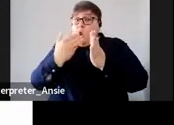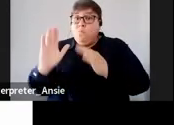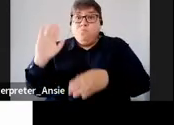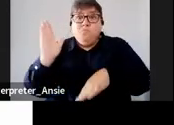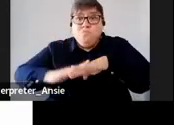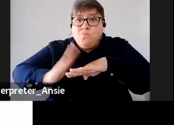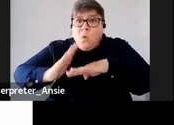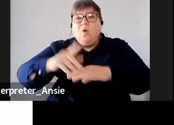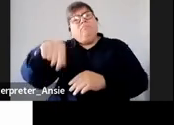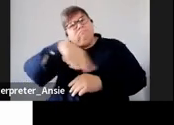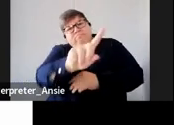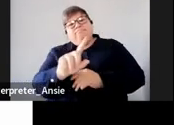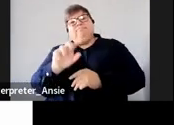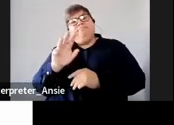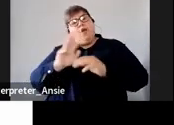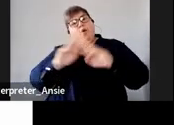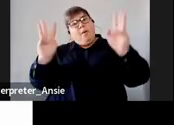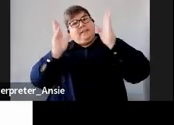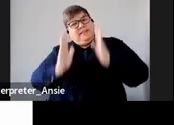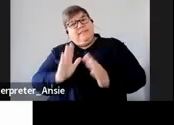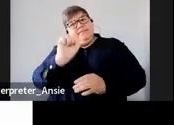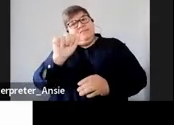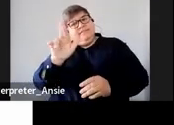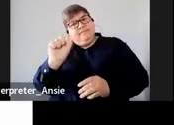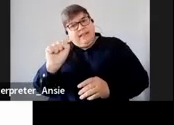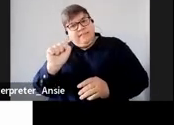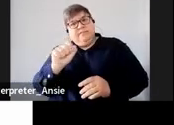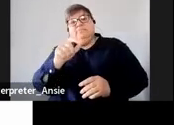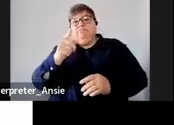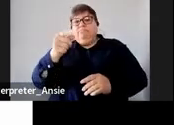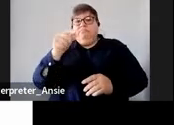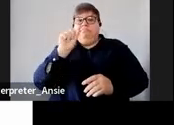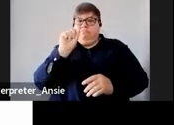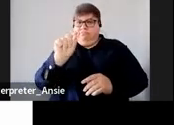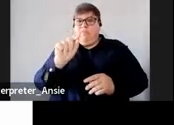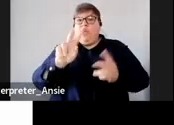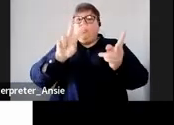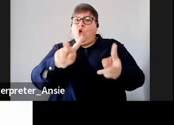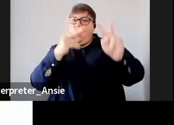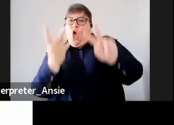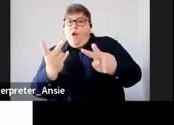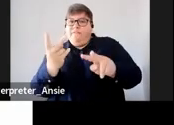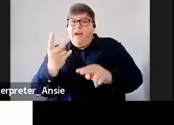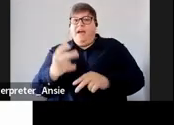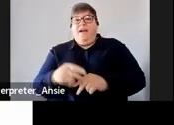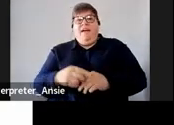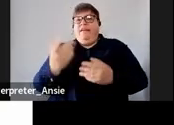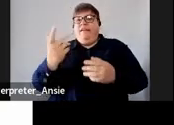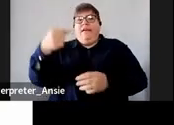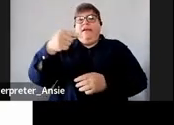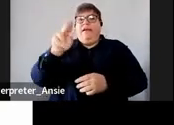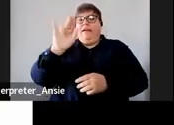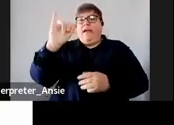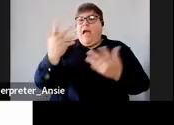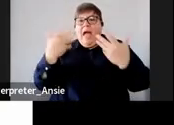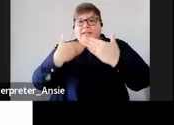by 10 you can just type in to say guide on 10 over text guide on provisional text guide on individual